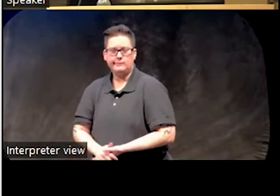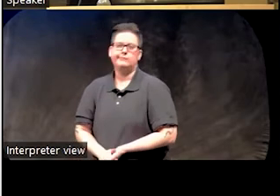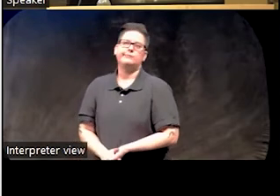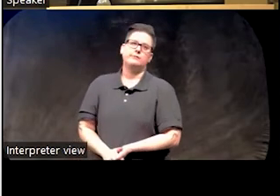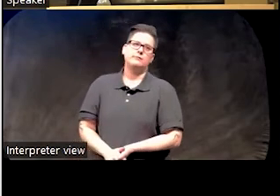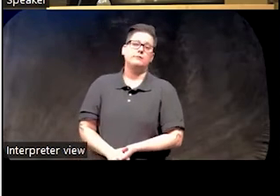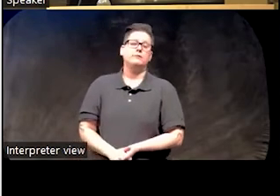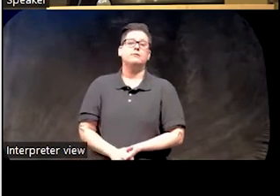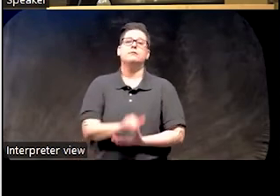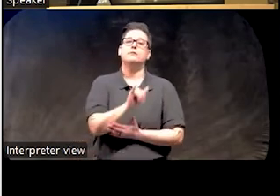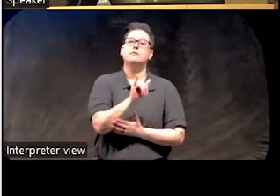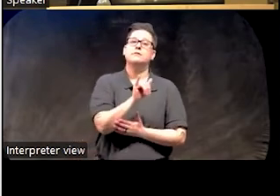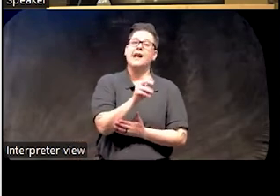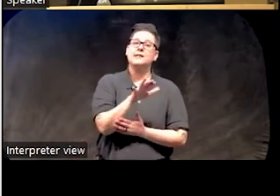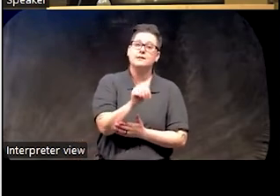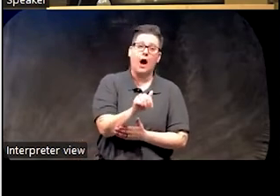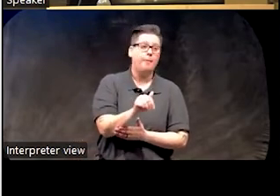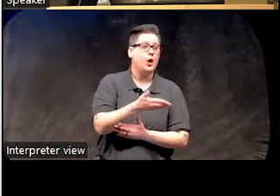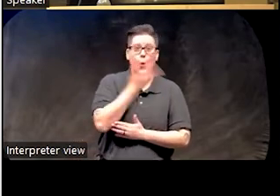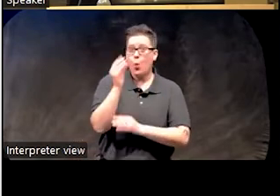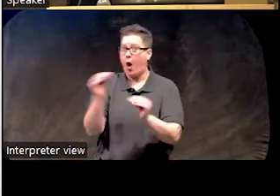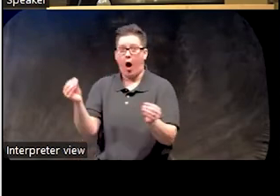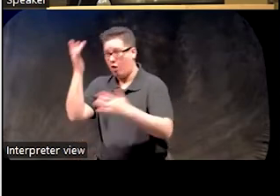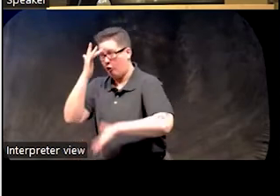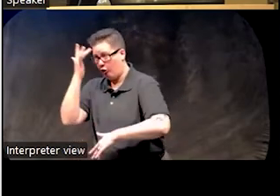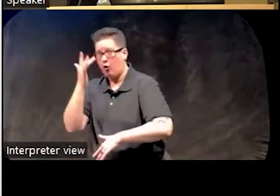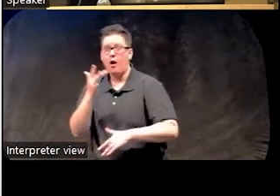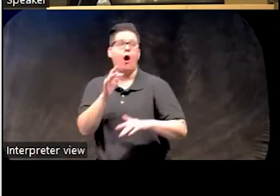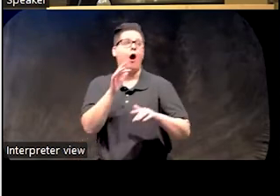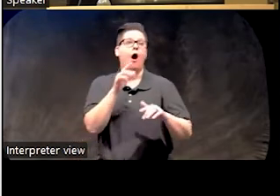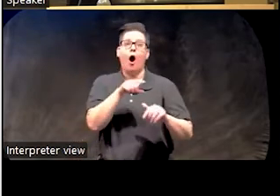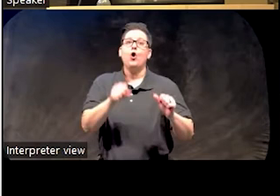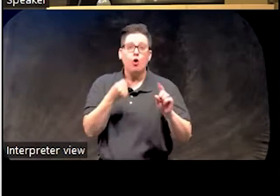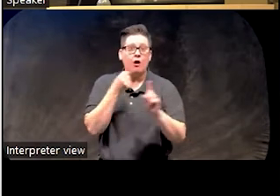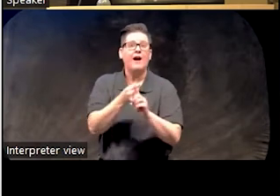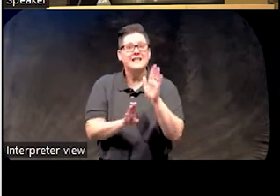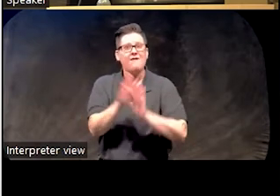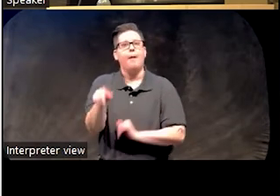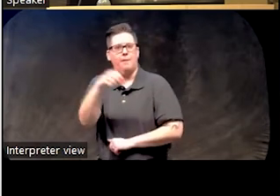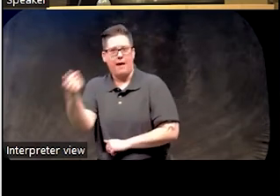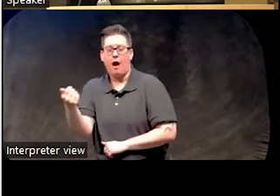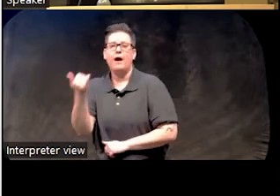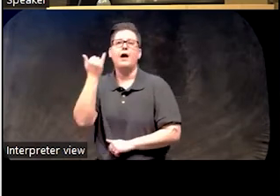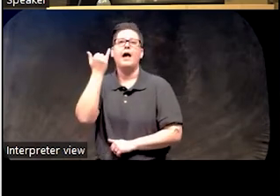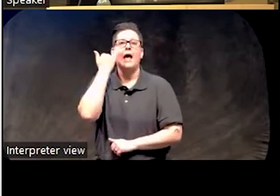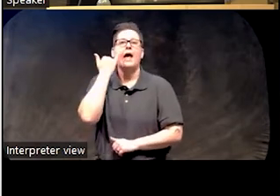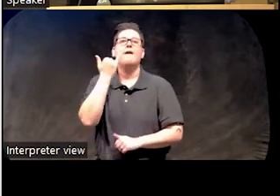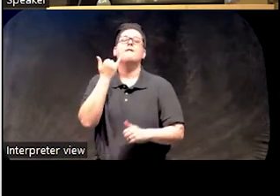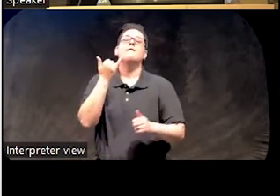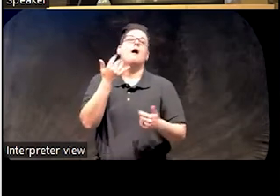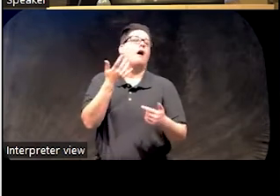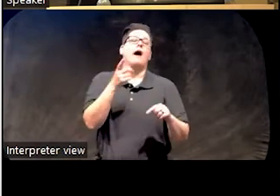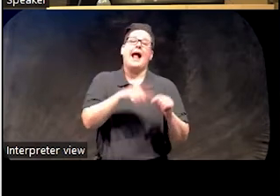So insomnia in the absence of another condition can lead to a number of conditions. Insomnia in the presence of depression will worsen